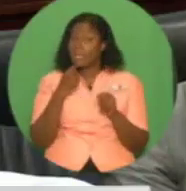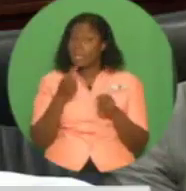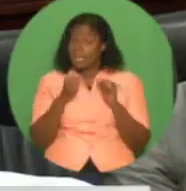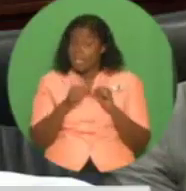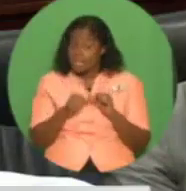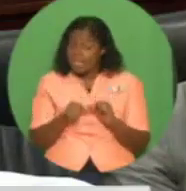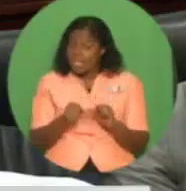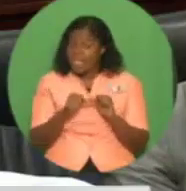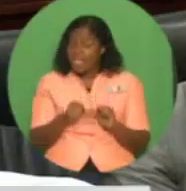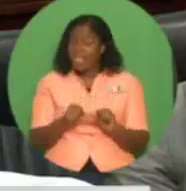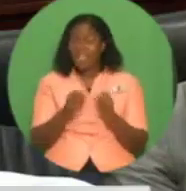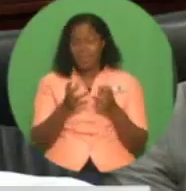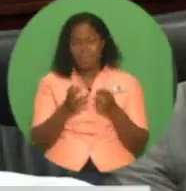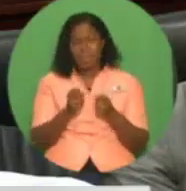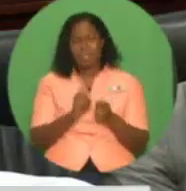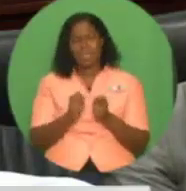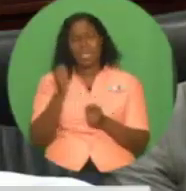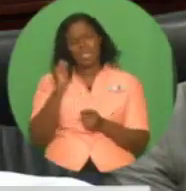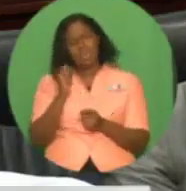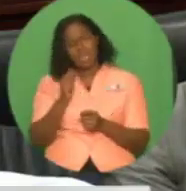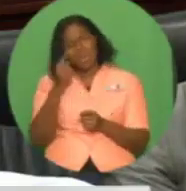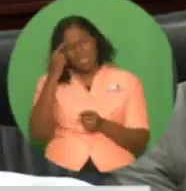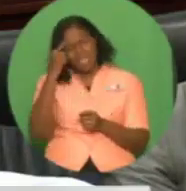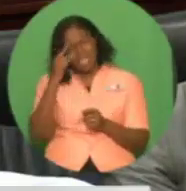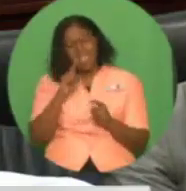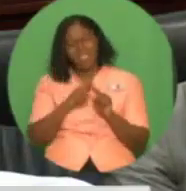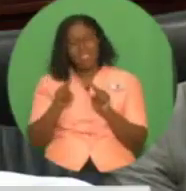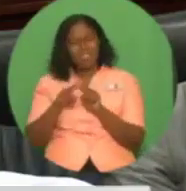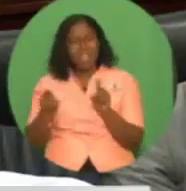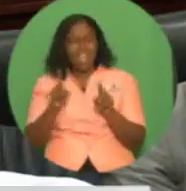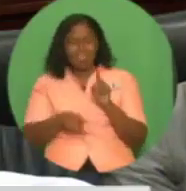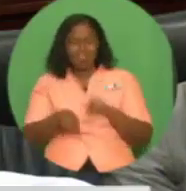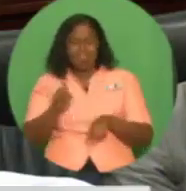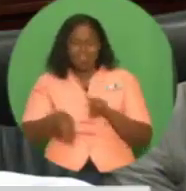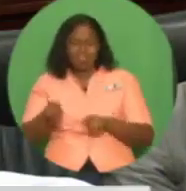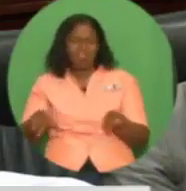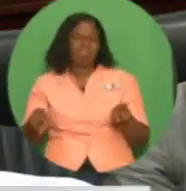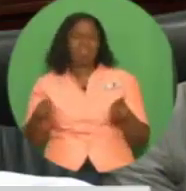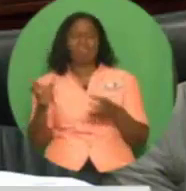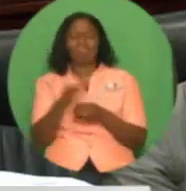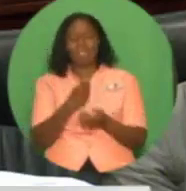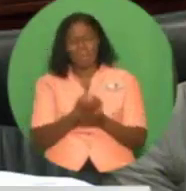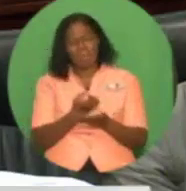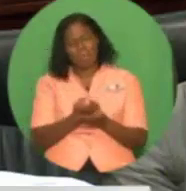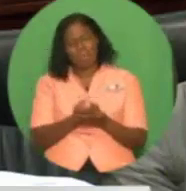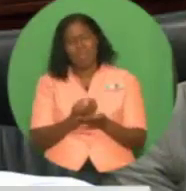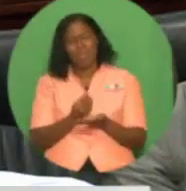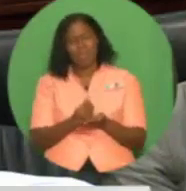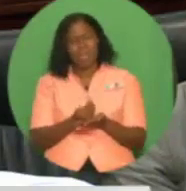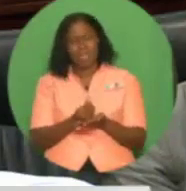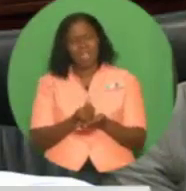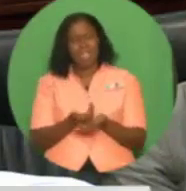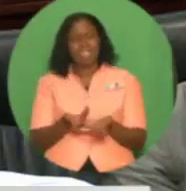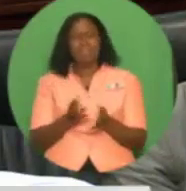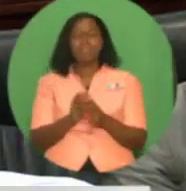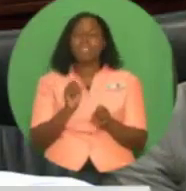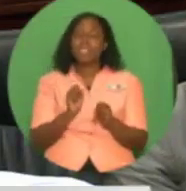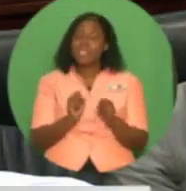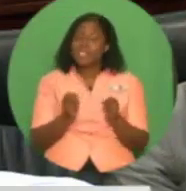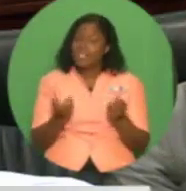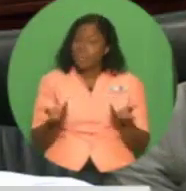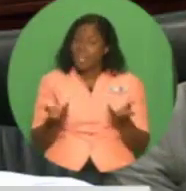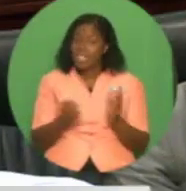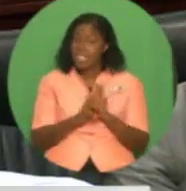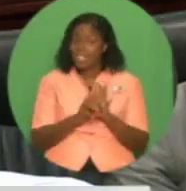economic drivers. Consequently, we are continuing to support enterprise development in Tobago through the